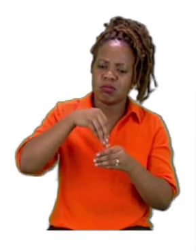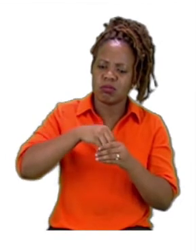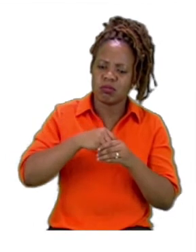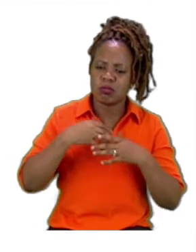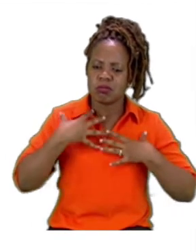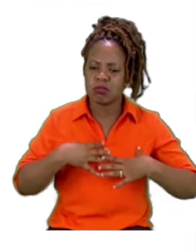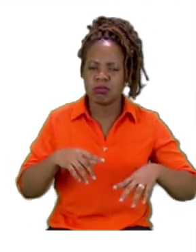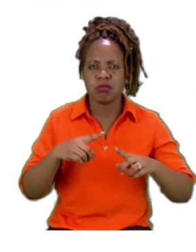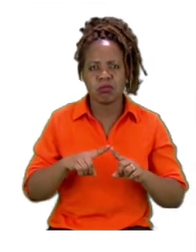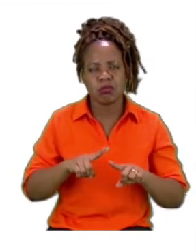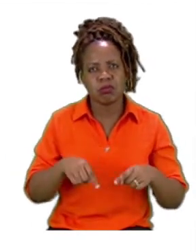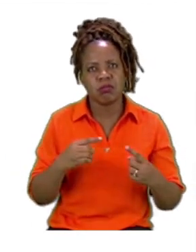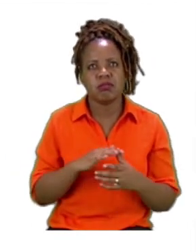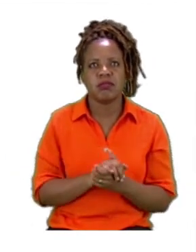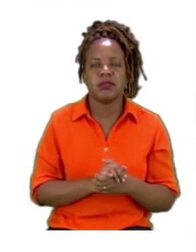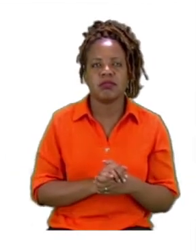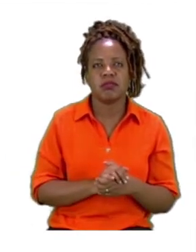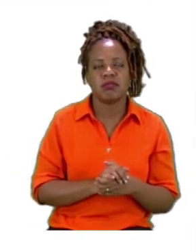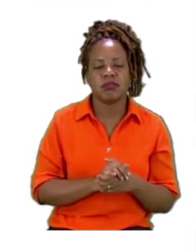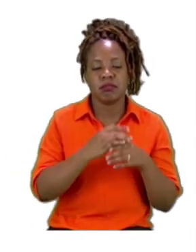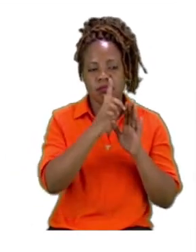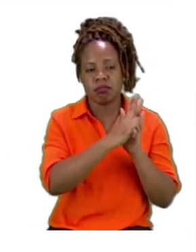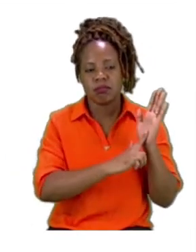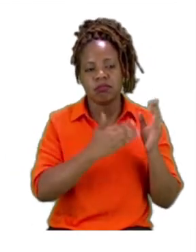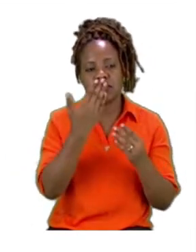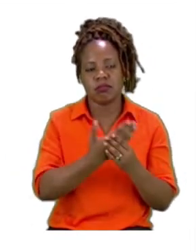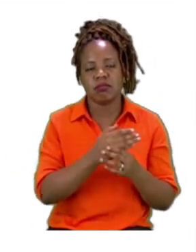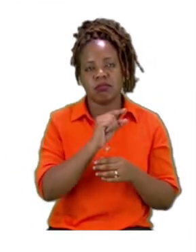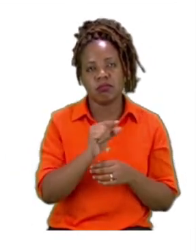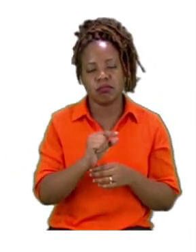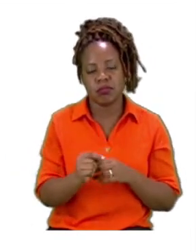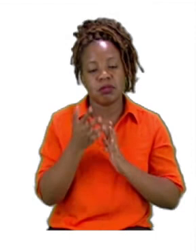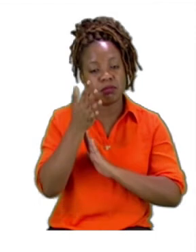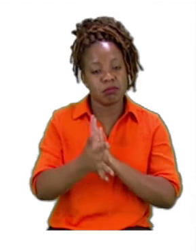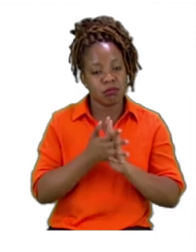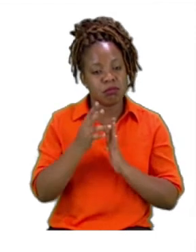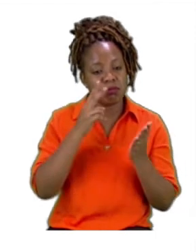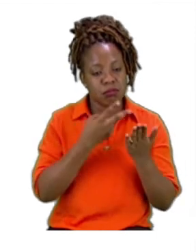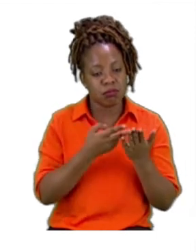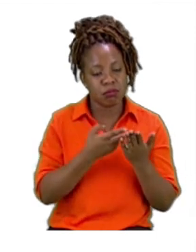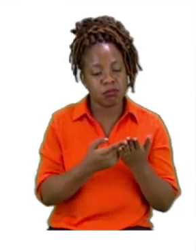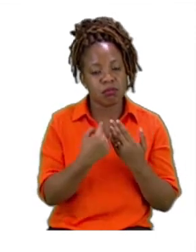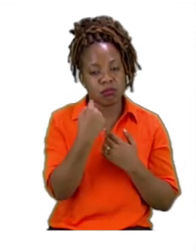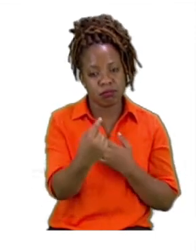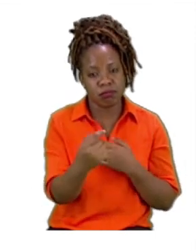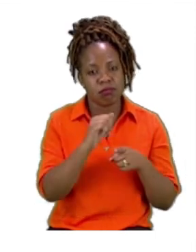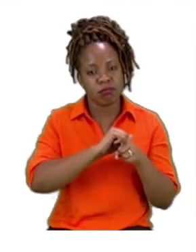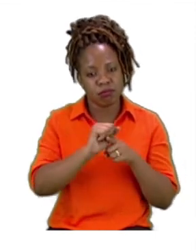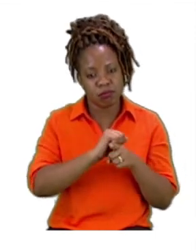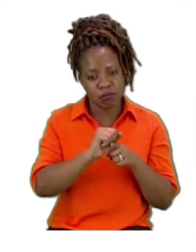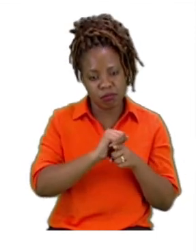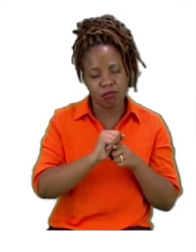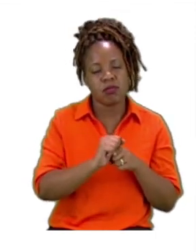are our vocabulary words. I'd like you to read them again by yourself and you go and practice using them in